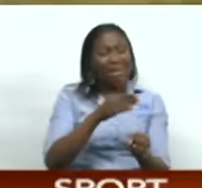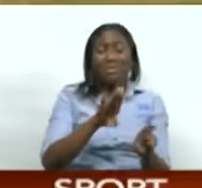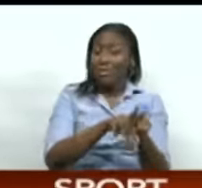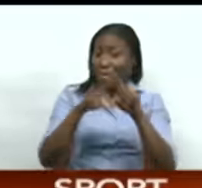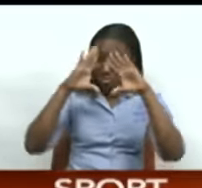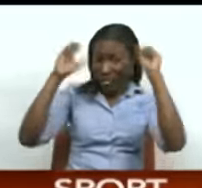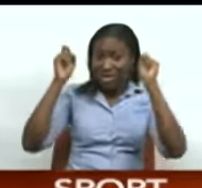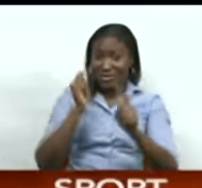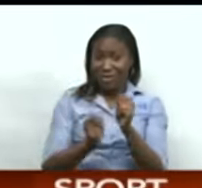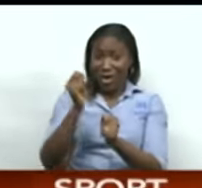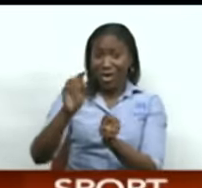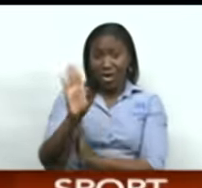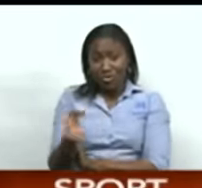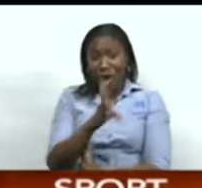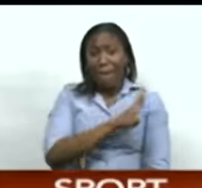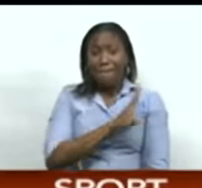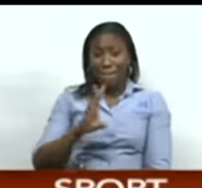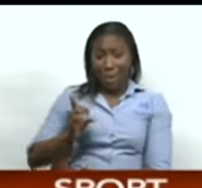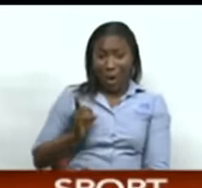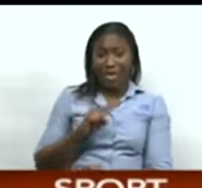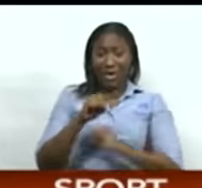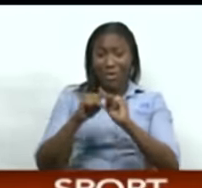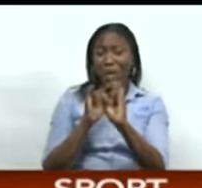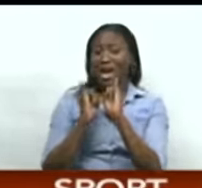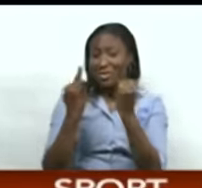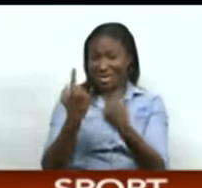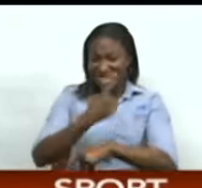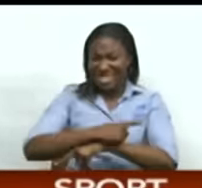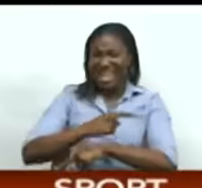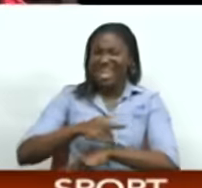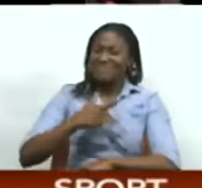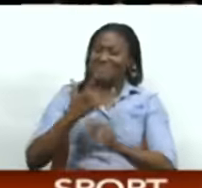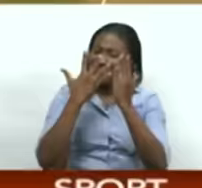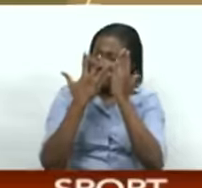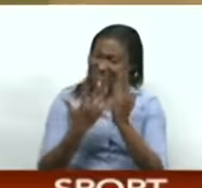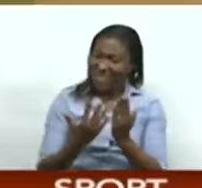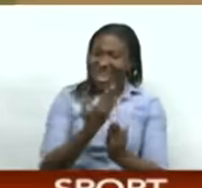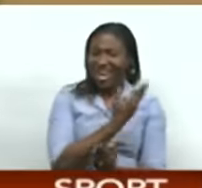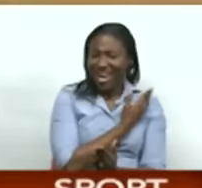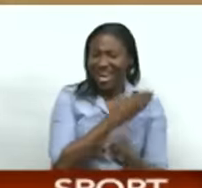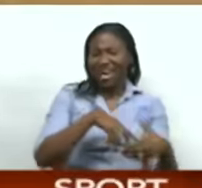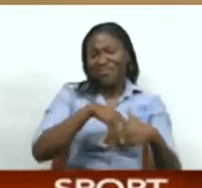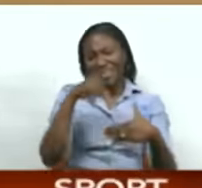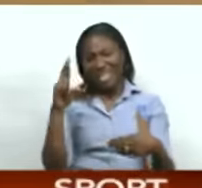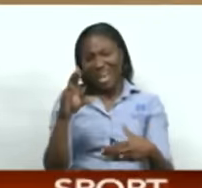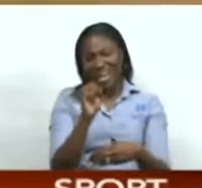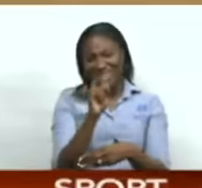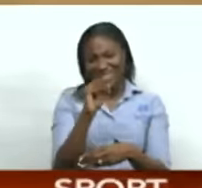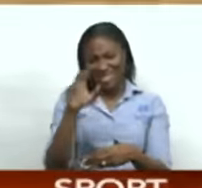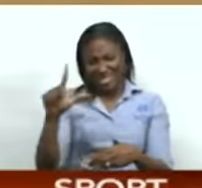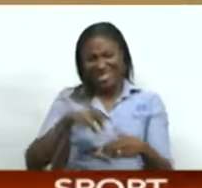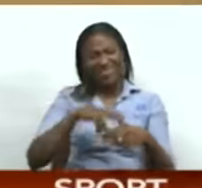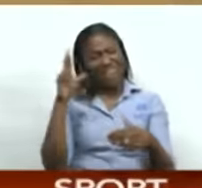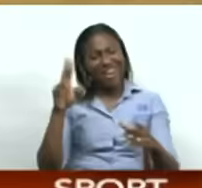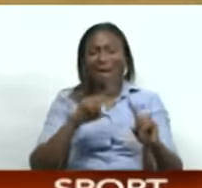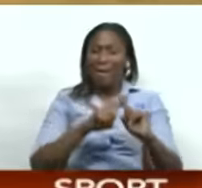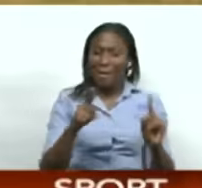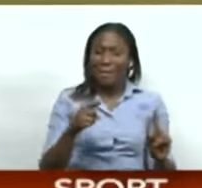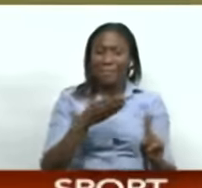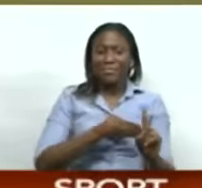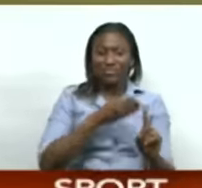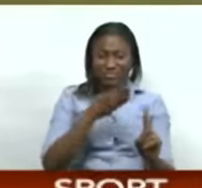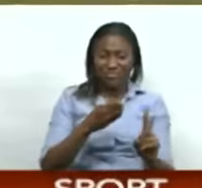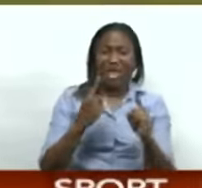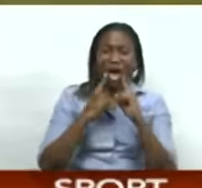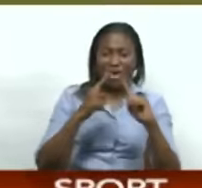Azen Basarath, spoke to Guardian Media today to express his sadness at Narine's retirement. According to Basarath, Narine, who announced his